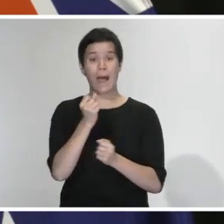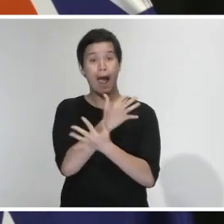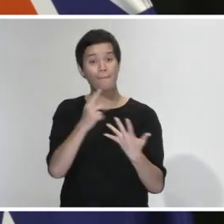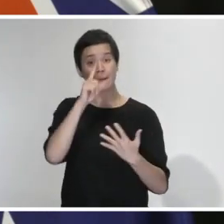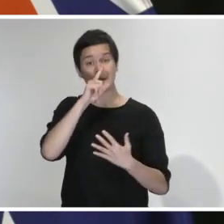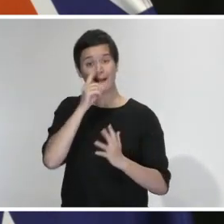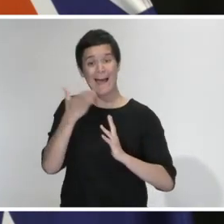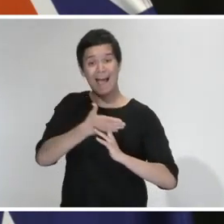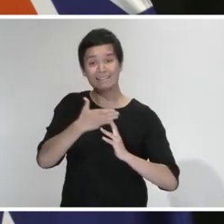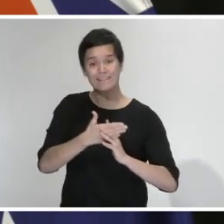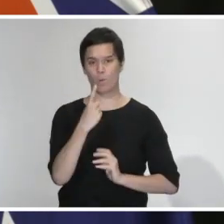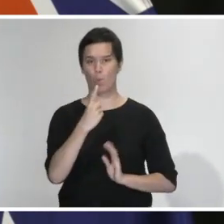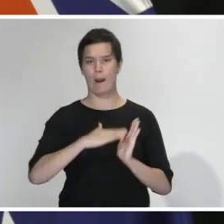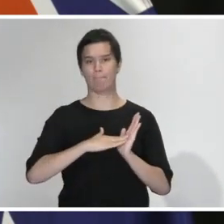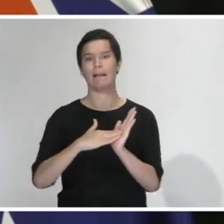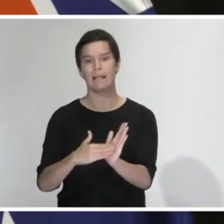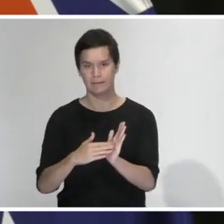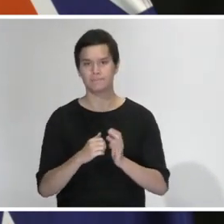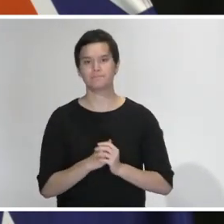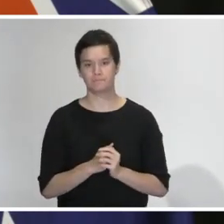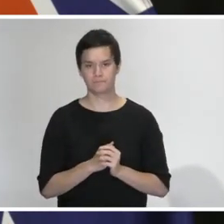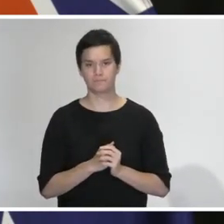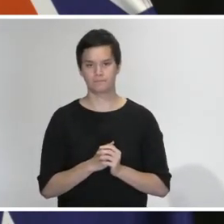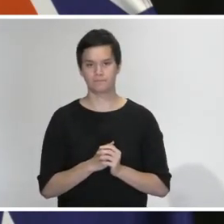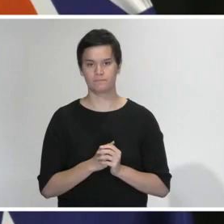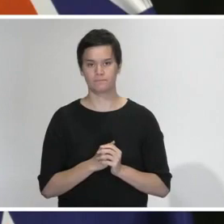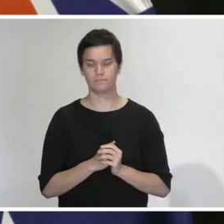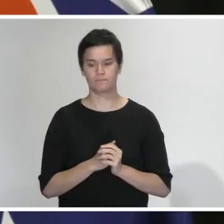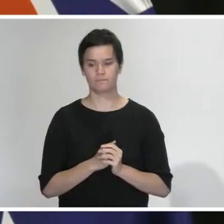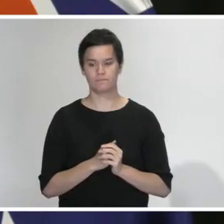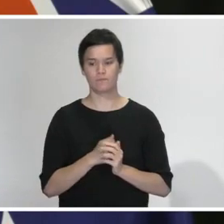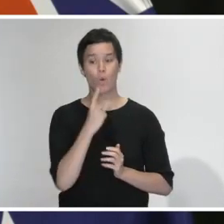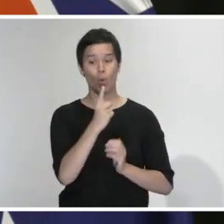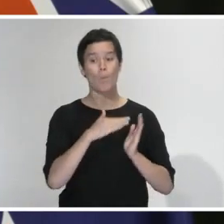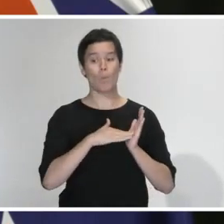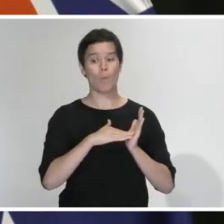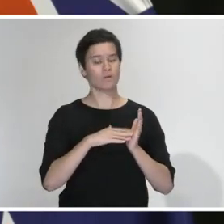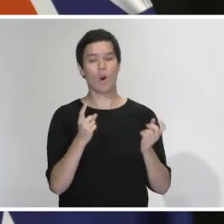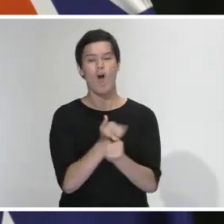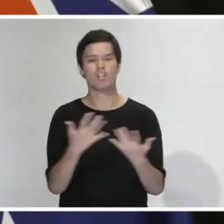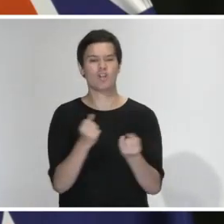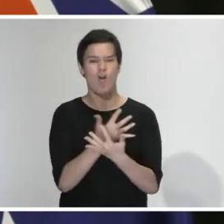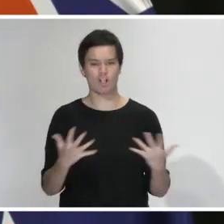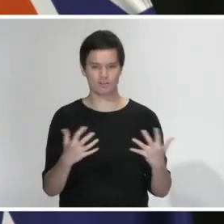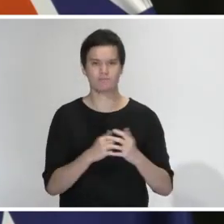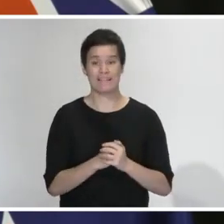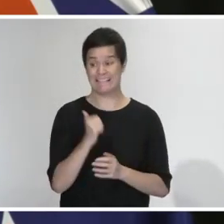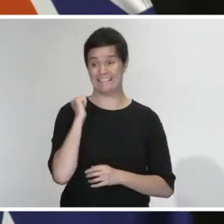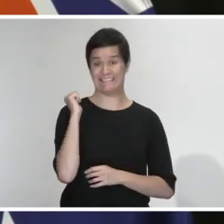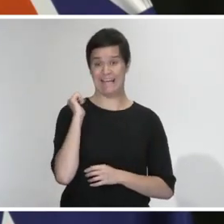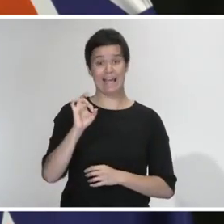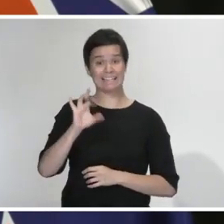The latest numbers show the over 435,000 applications have been made almost 10,000 yesterday alone